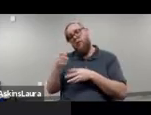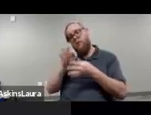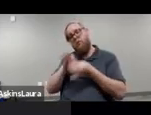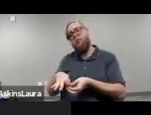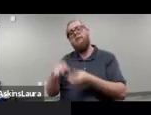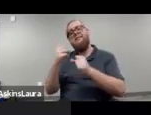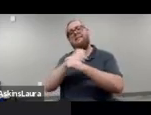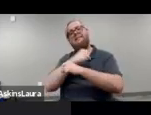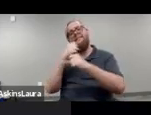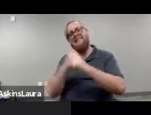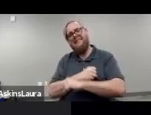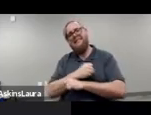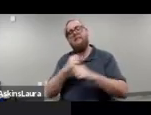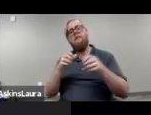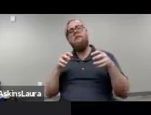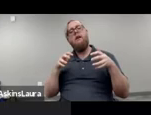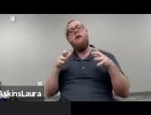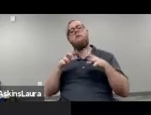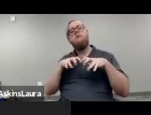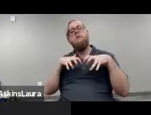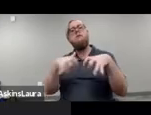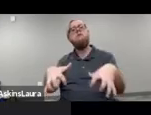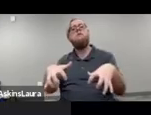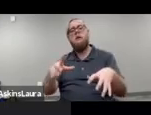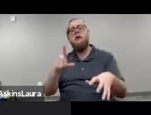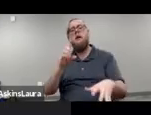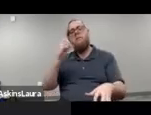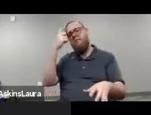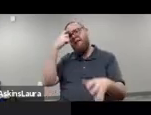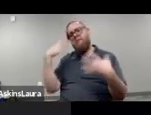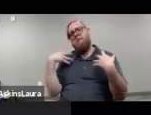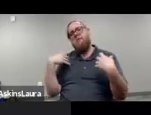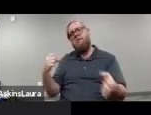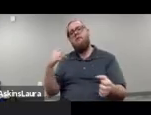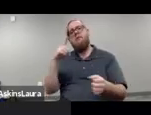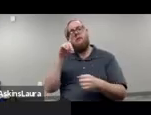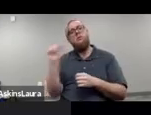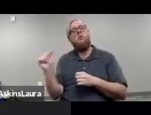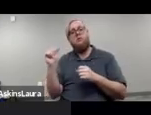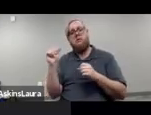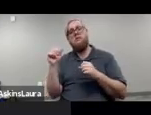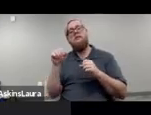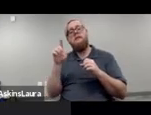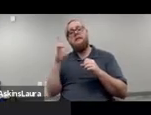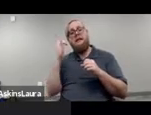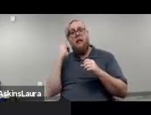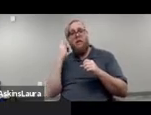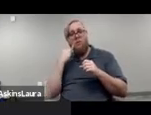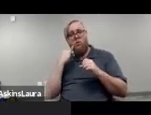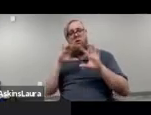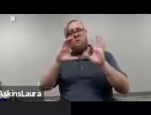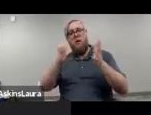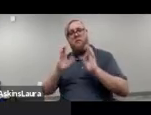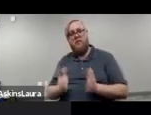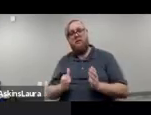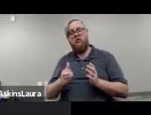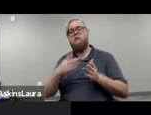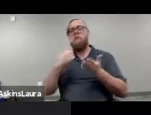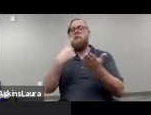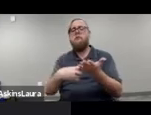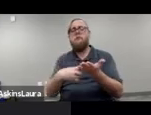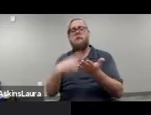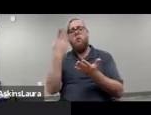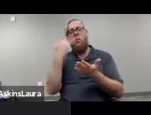statistics of prevalence of, um, mental health disorders, uh, amongst California populations and talk about why that matters,